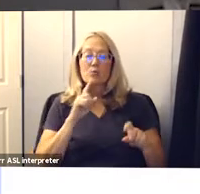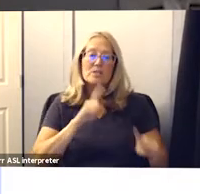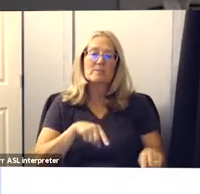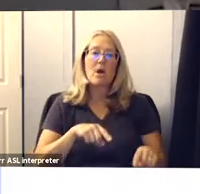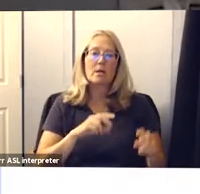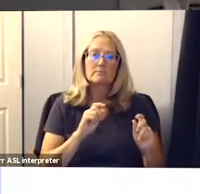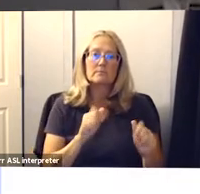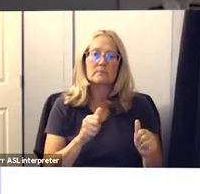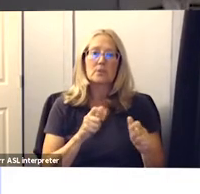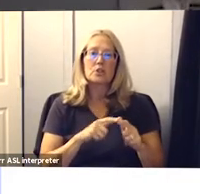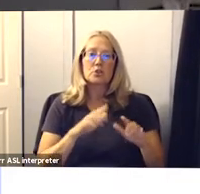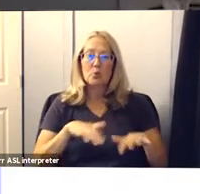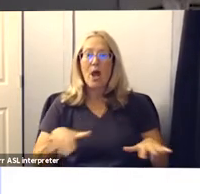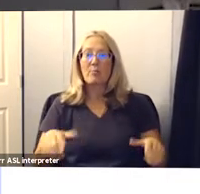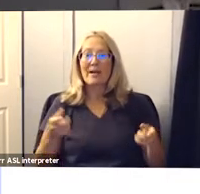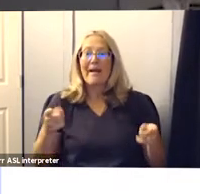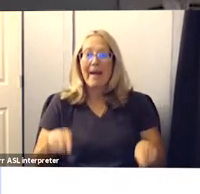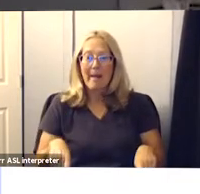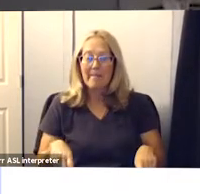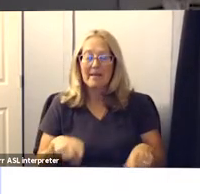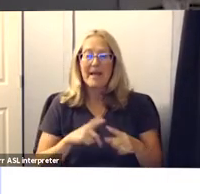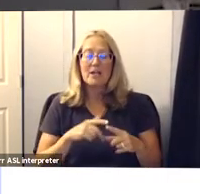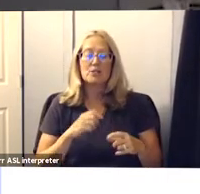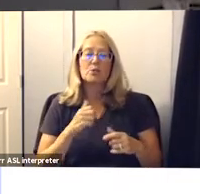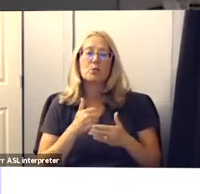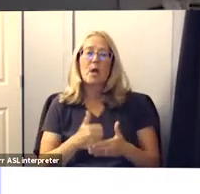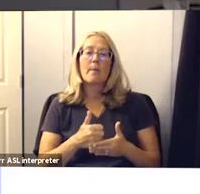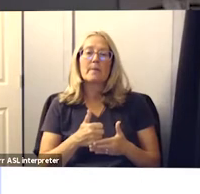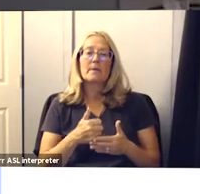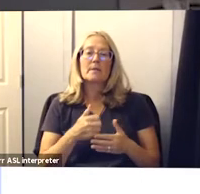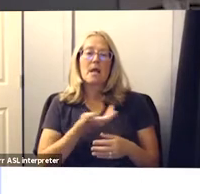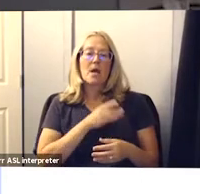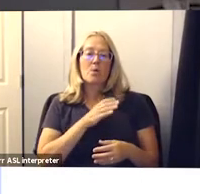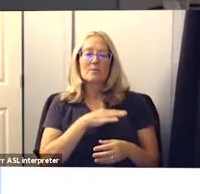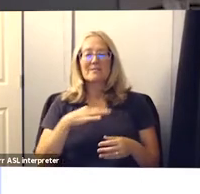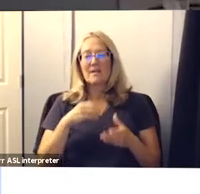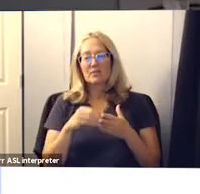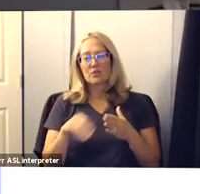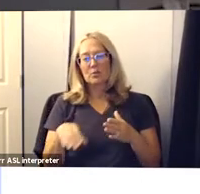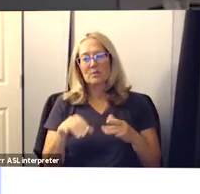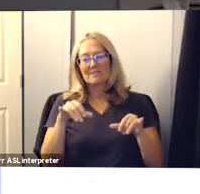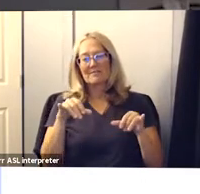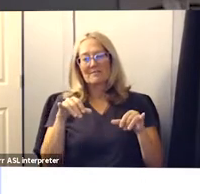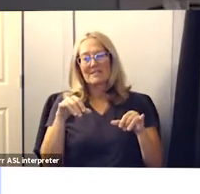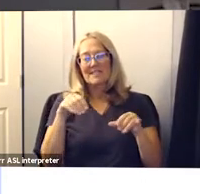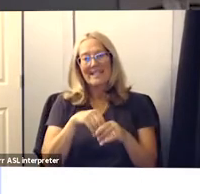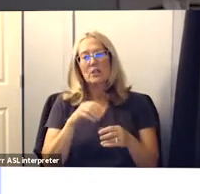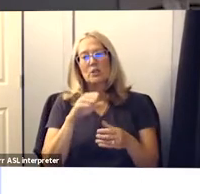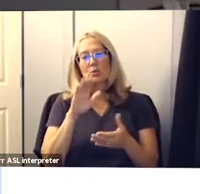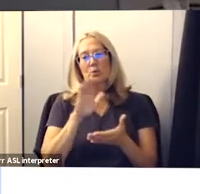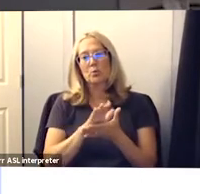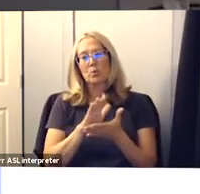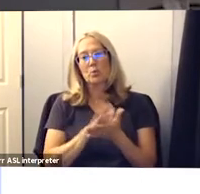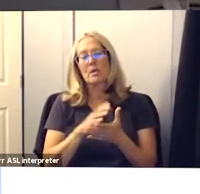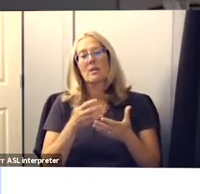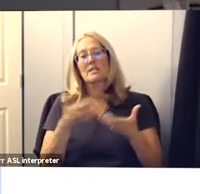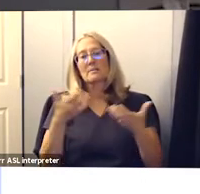might occur and help keep our students and of course our staff in schools as much as possible